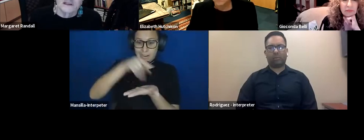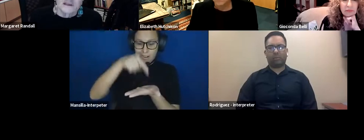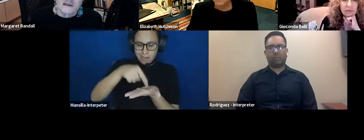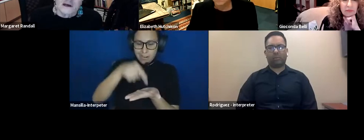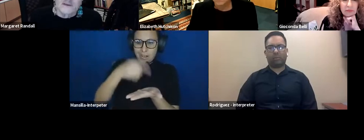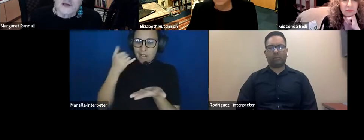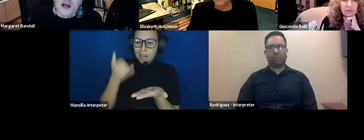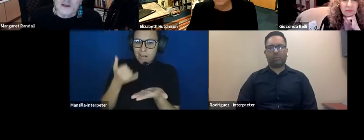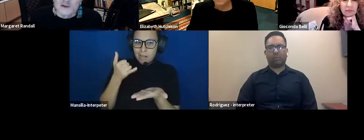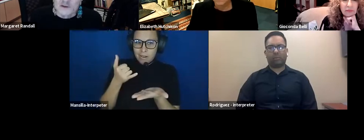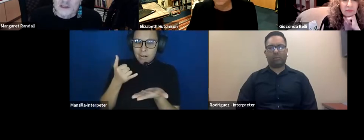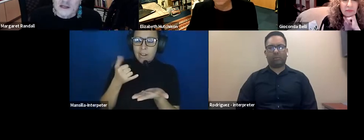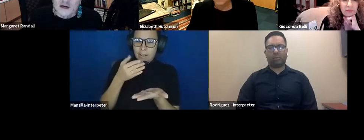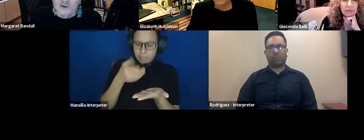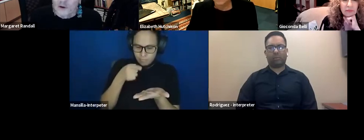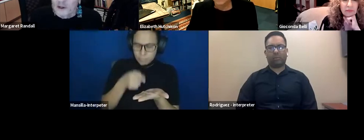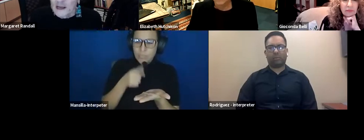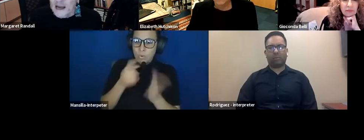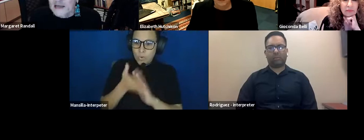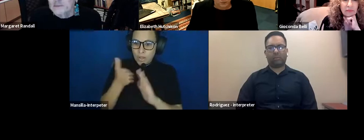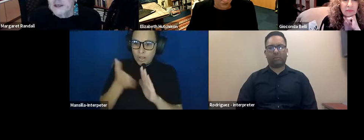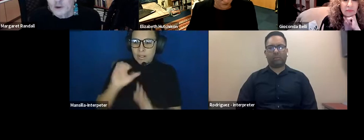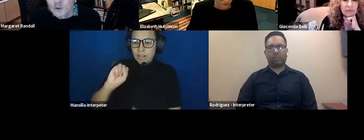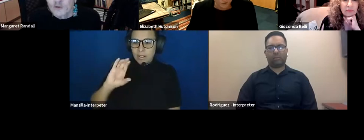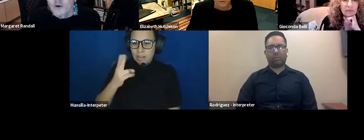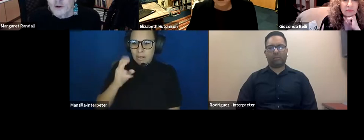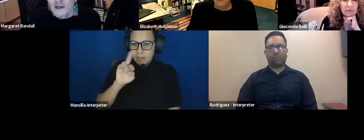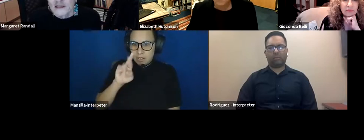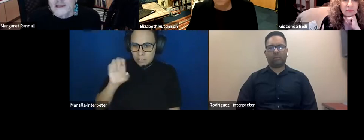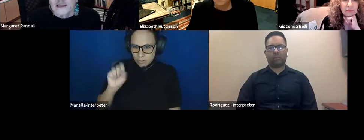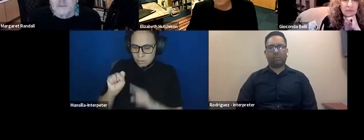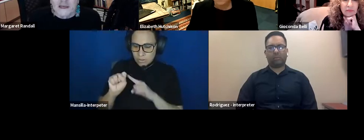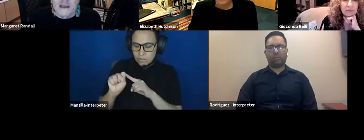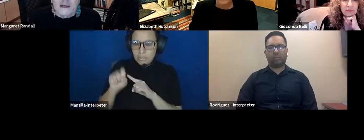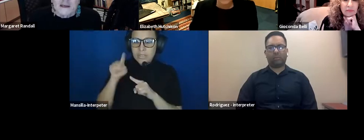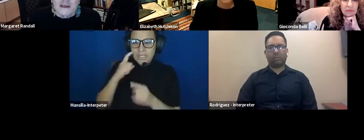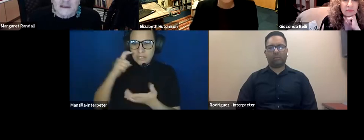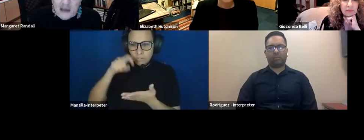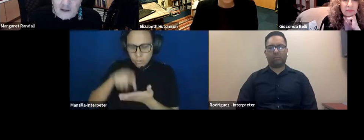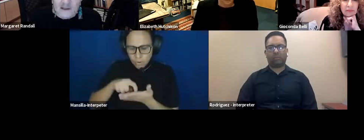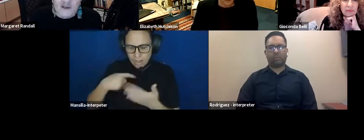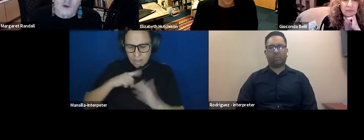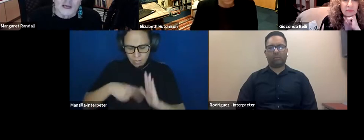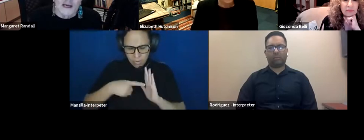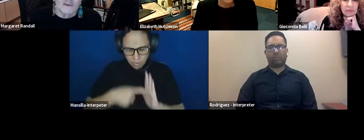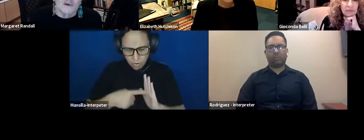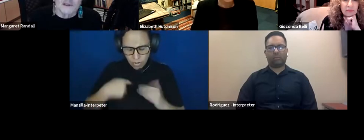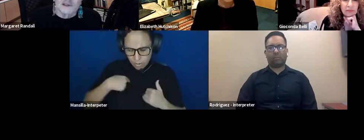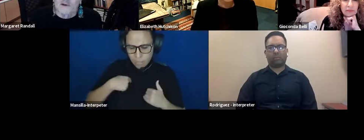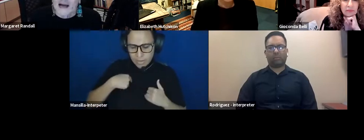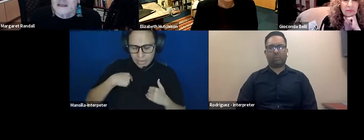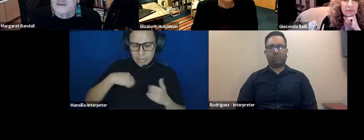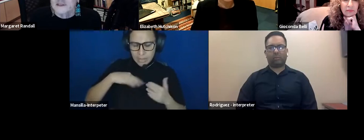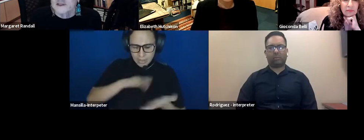scholars who see their role as being a dual role, as being scholars on the one hand, but